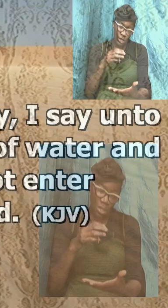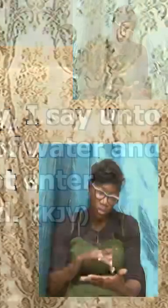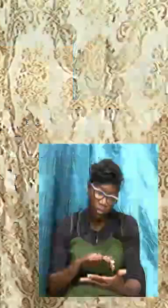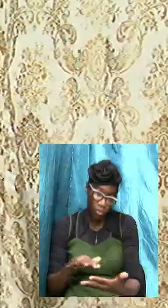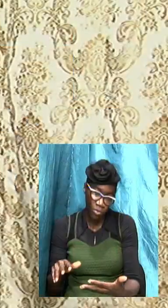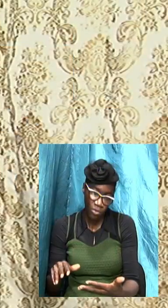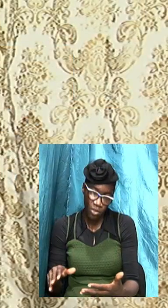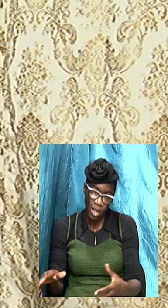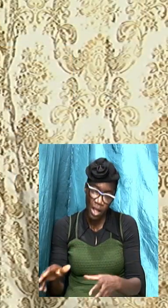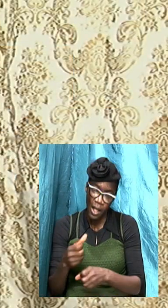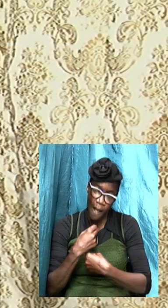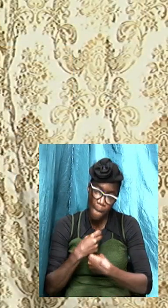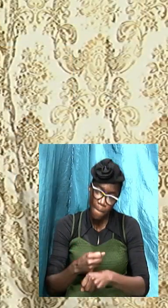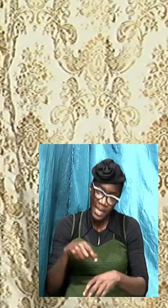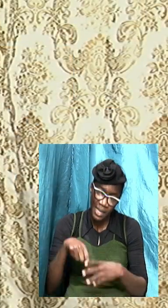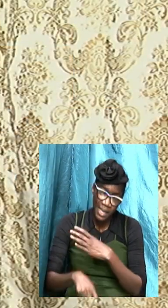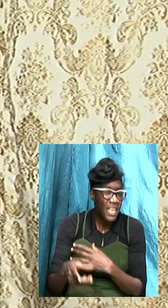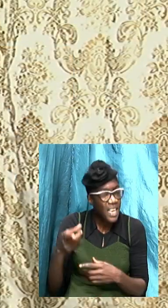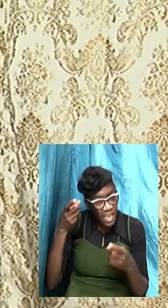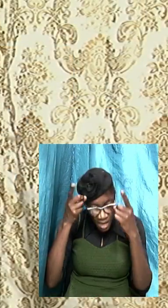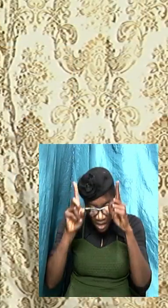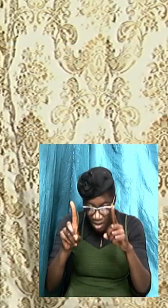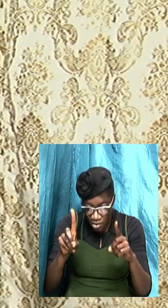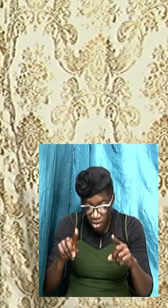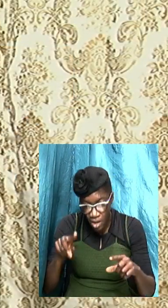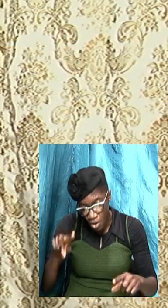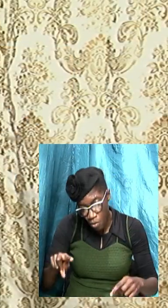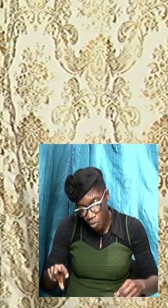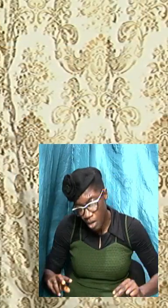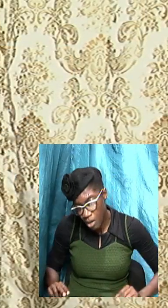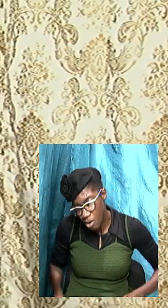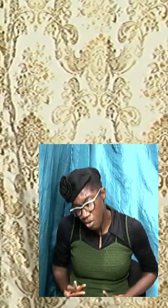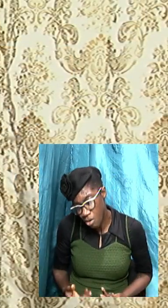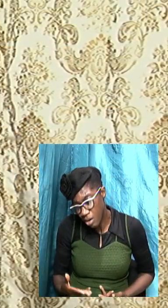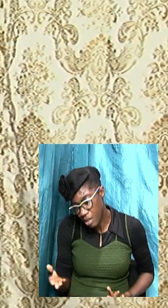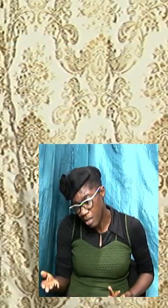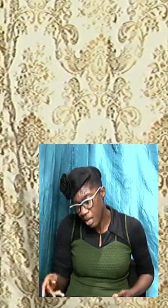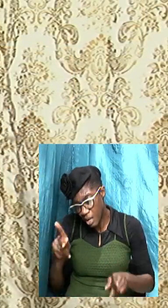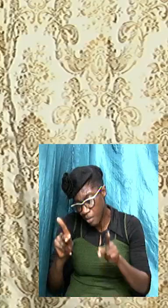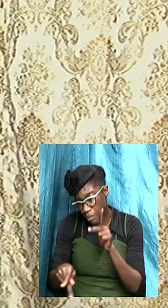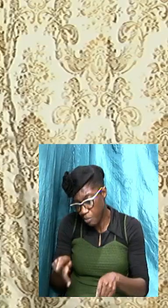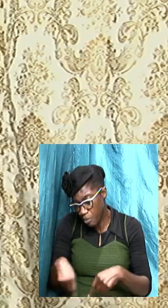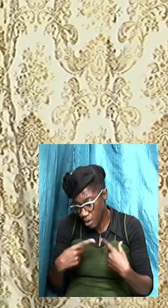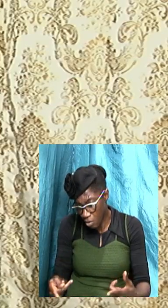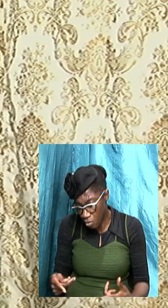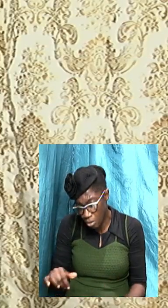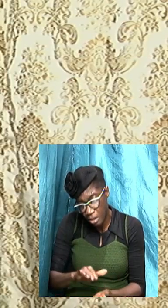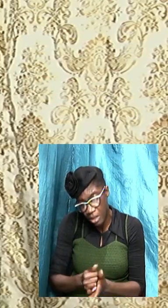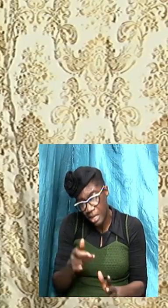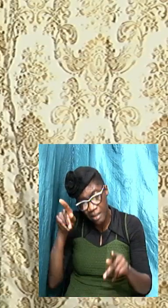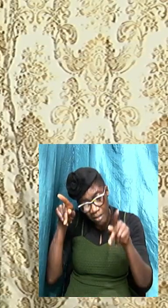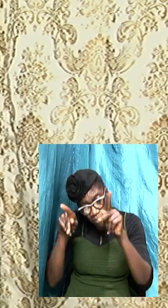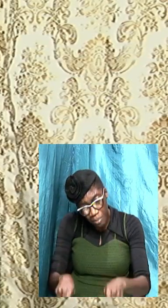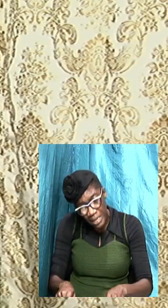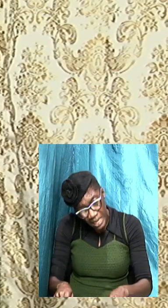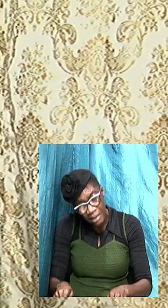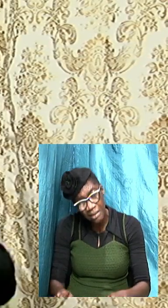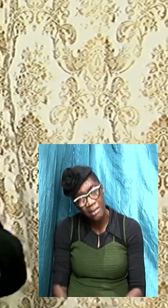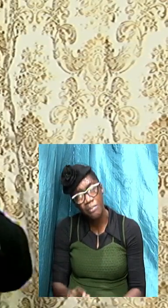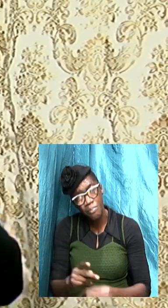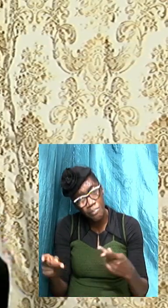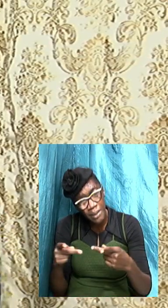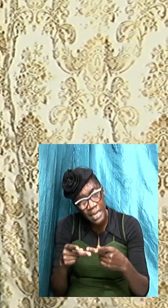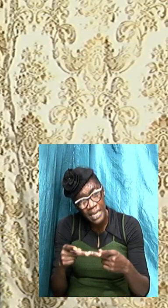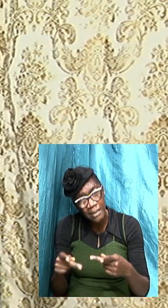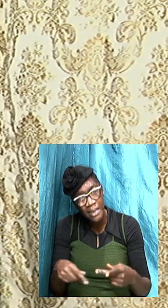and people one of the hurtful thing is that people when they go to this place and people say look here